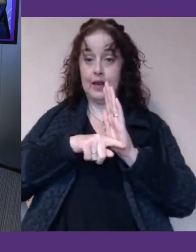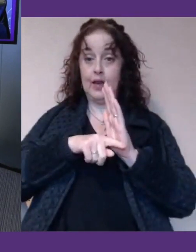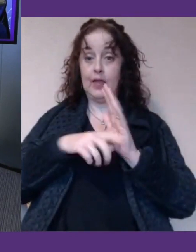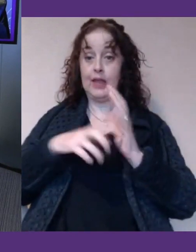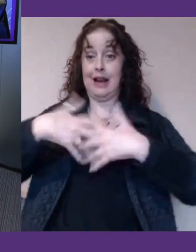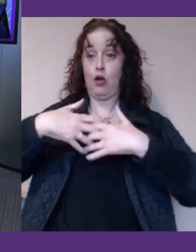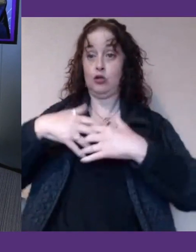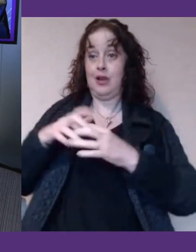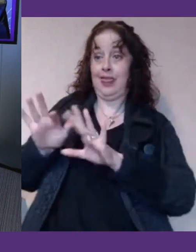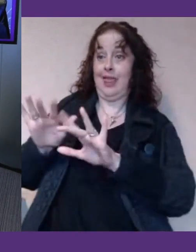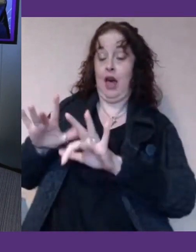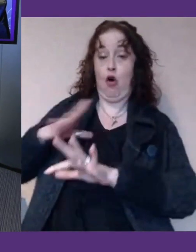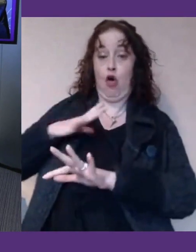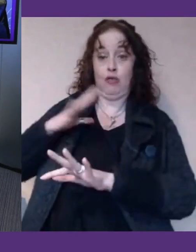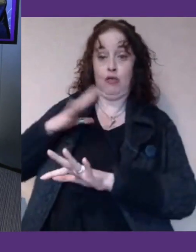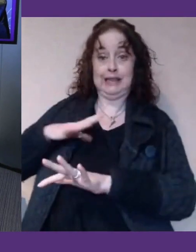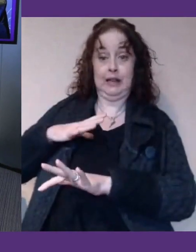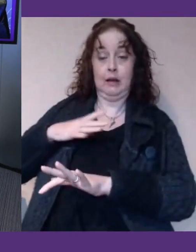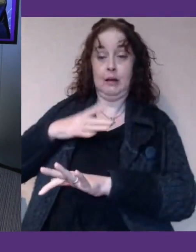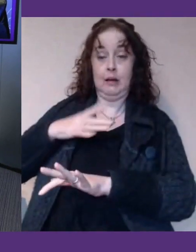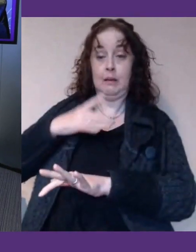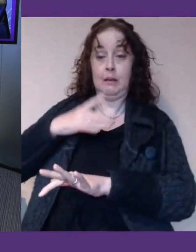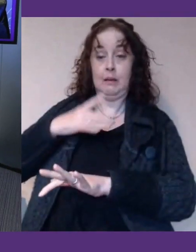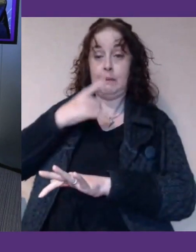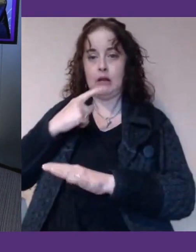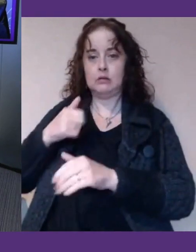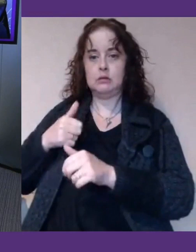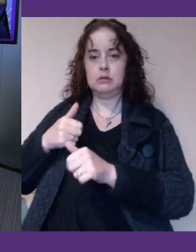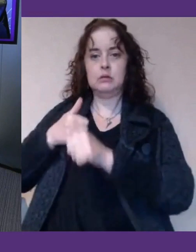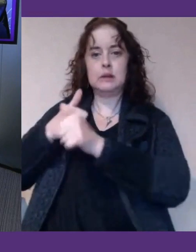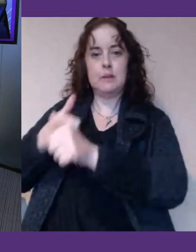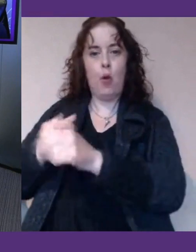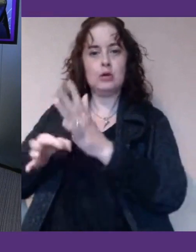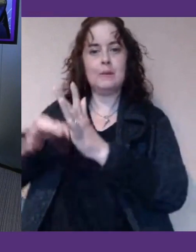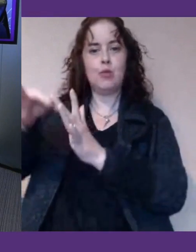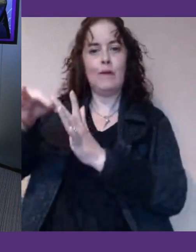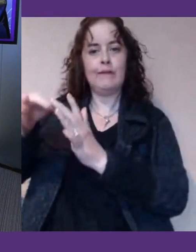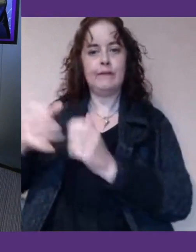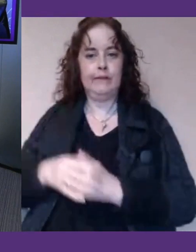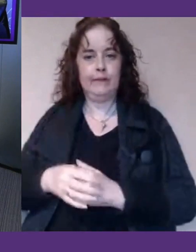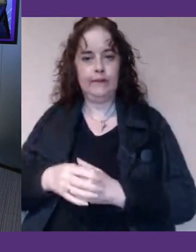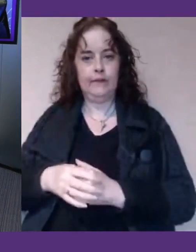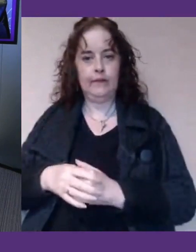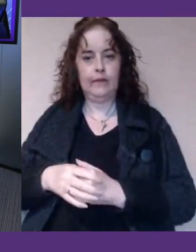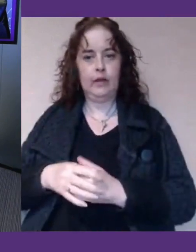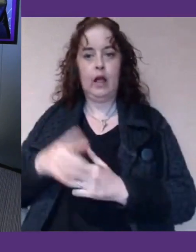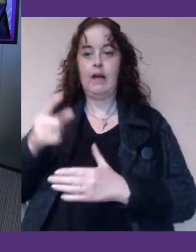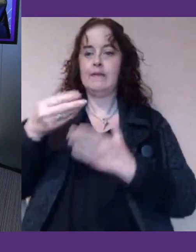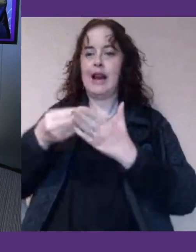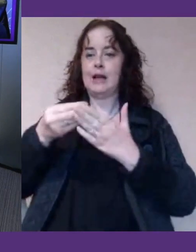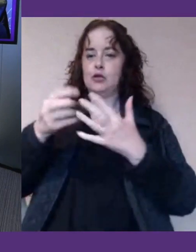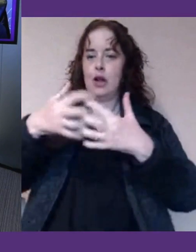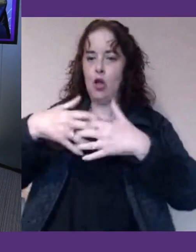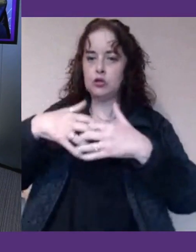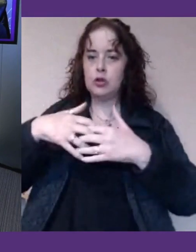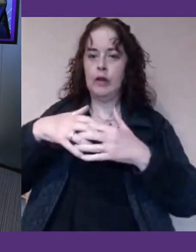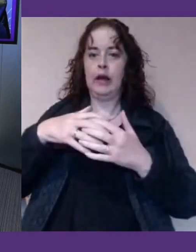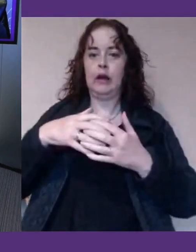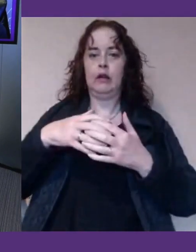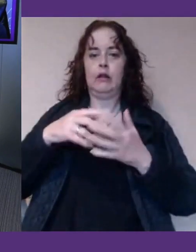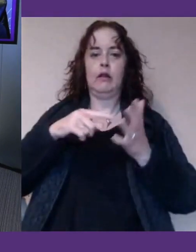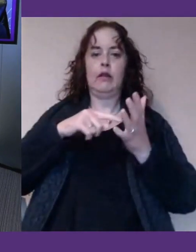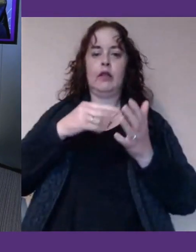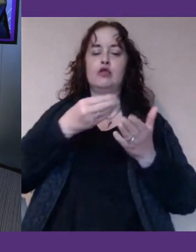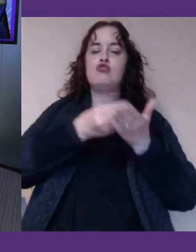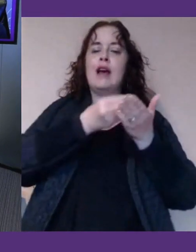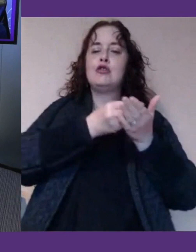so that people can get better support. And financial technology is a great example. The Treasury in the UK has put up 10